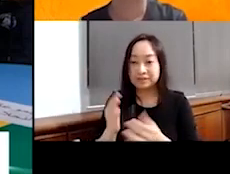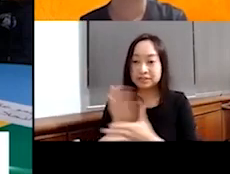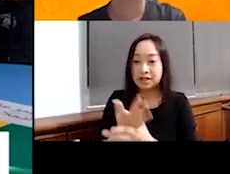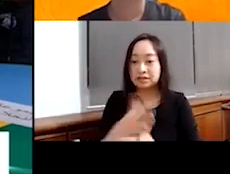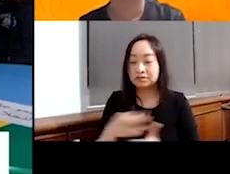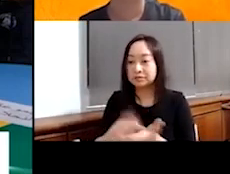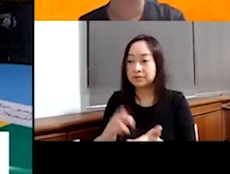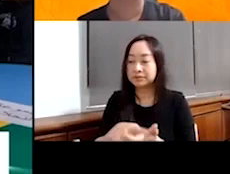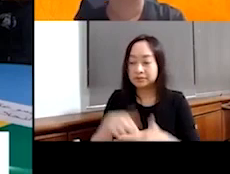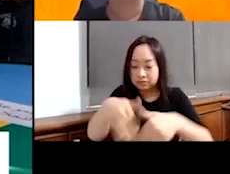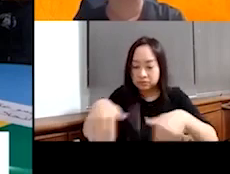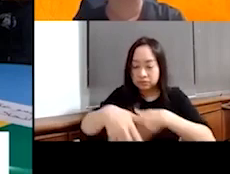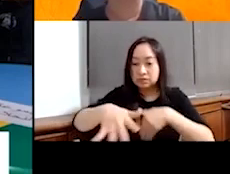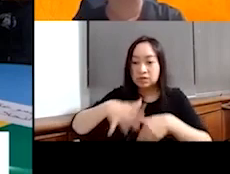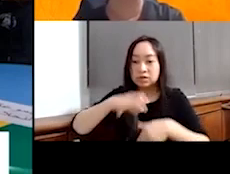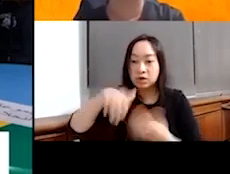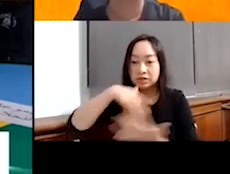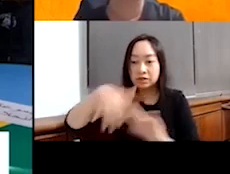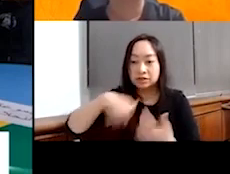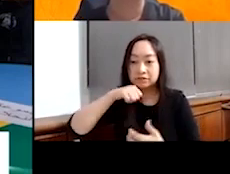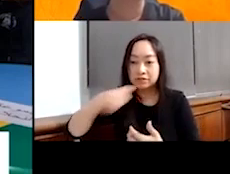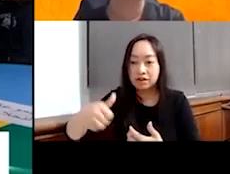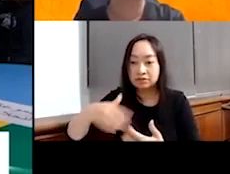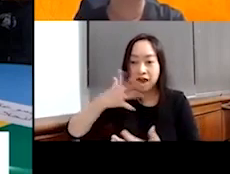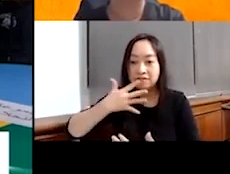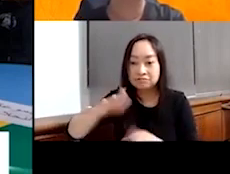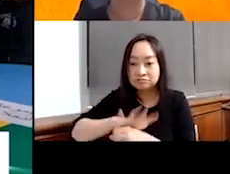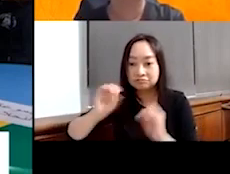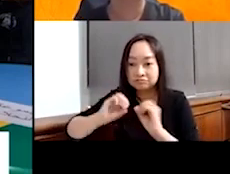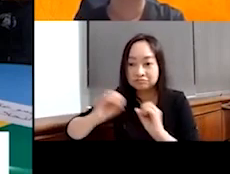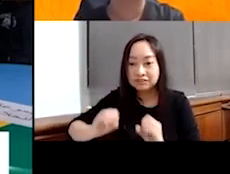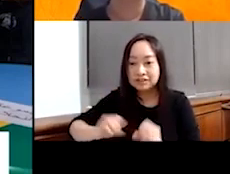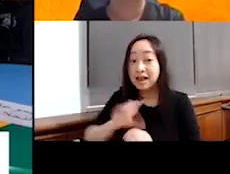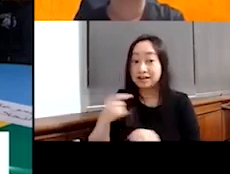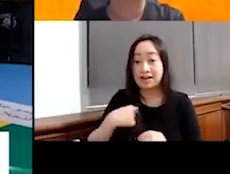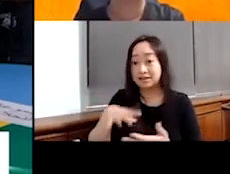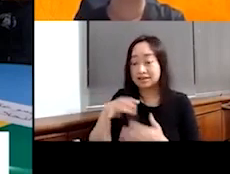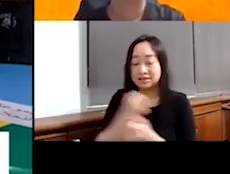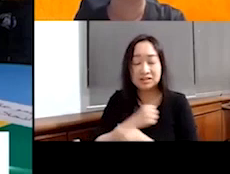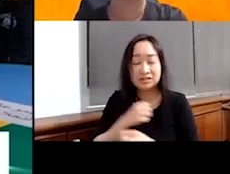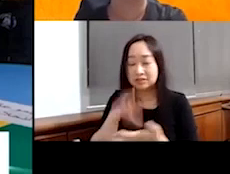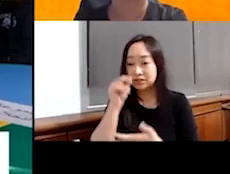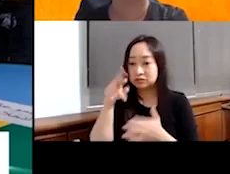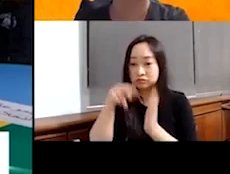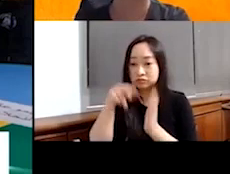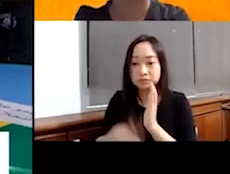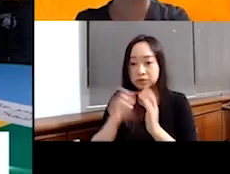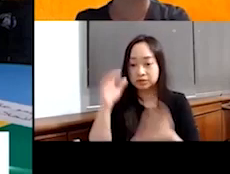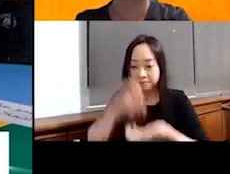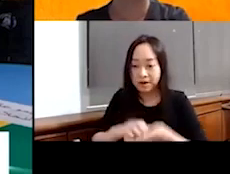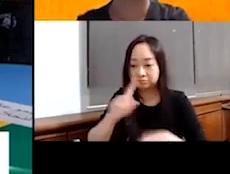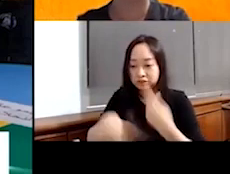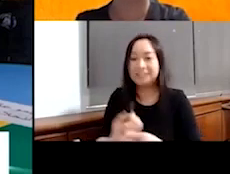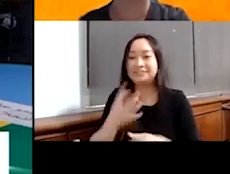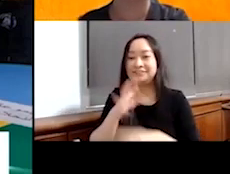not interactive, not colorful or anything like that. And I love learning roots because we work in partnership with the ministry of education.